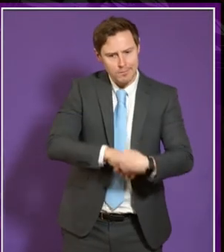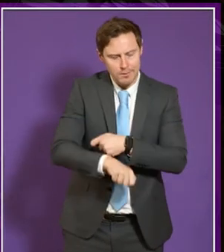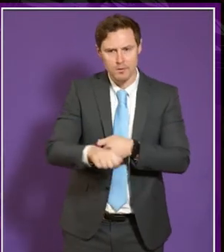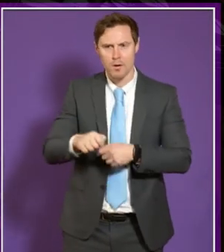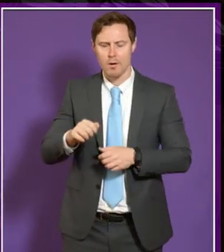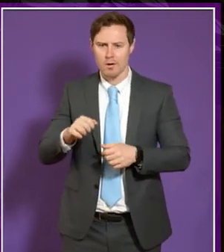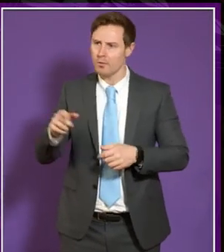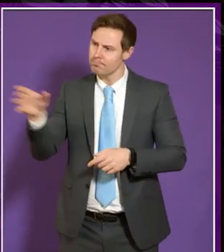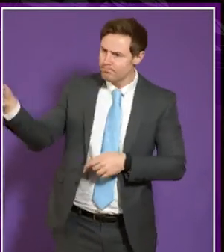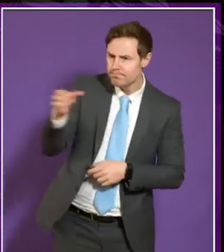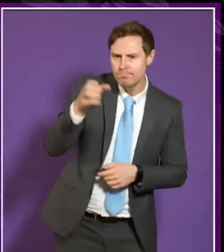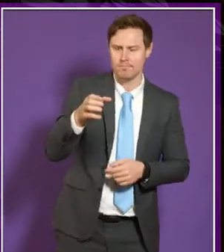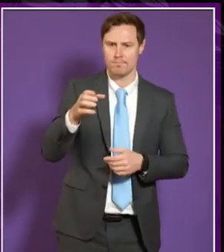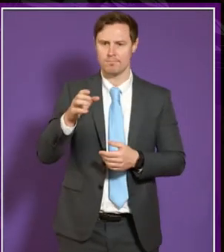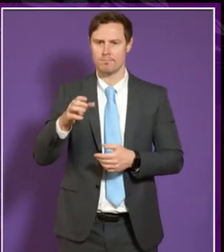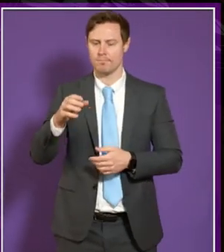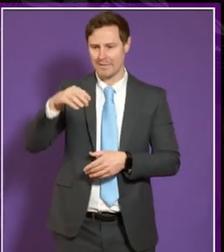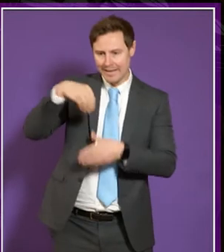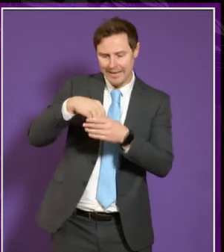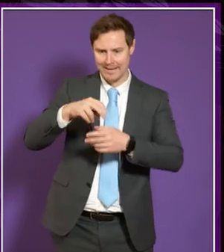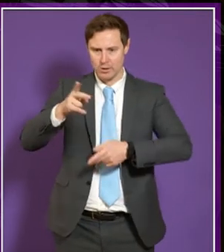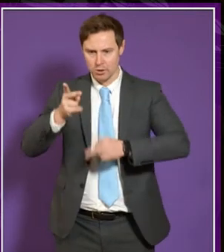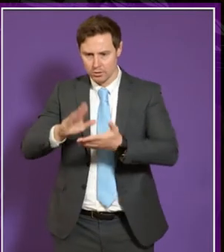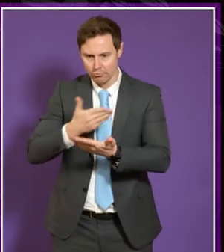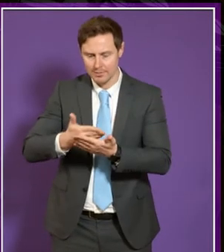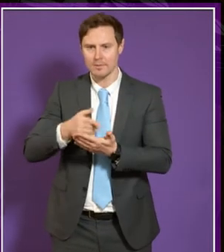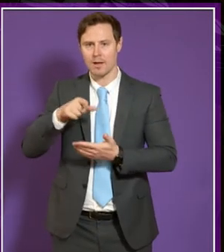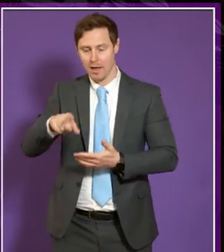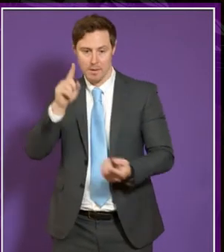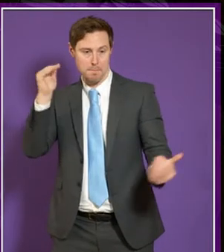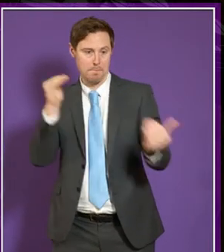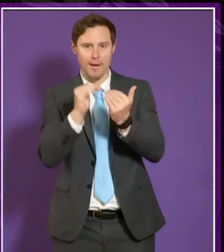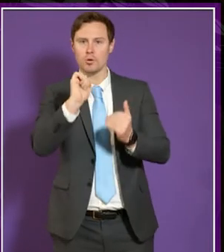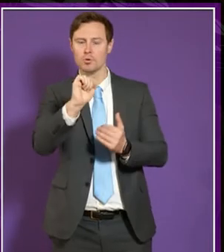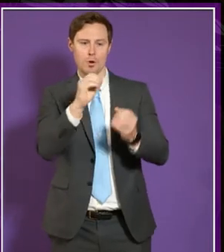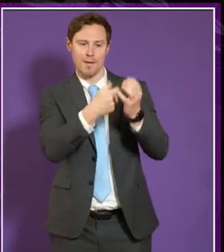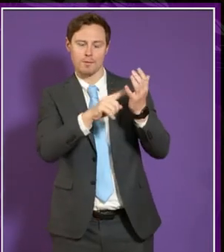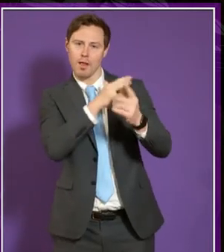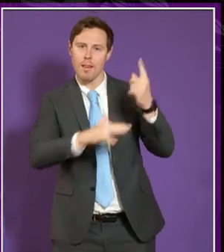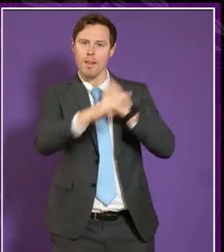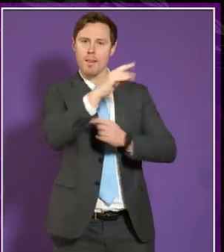and train in-house translators um to answer the challenge of the bsl plan